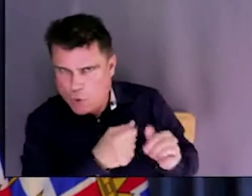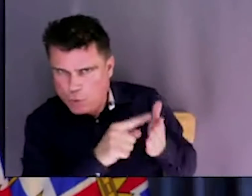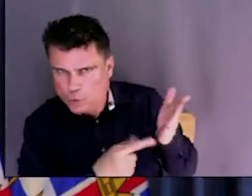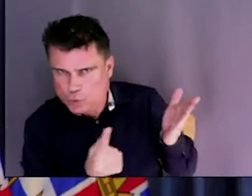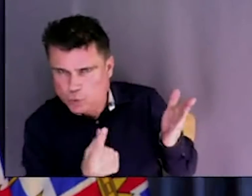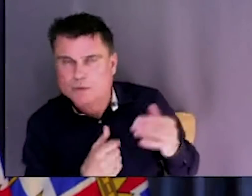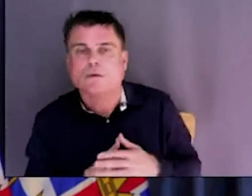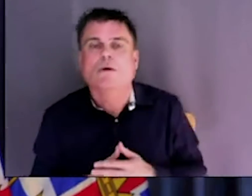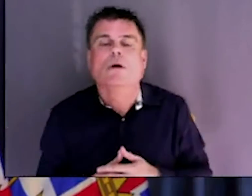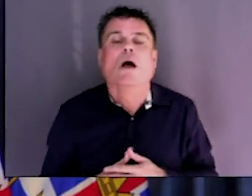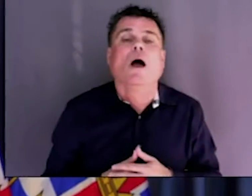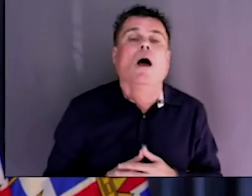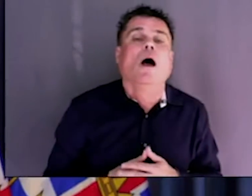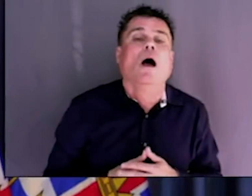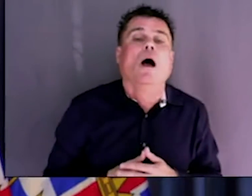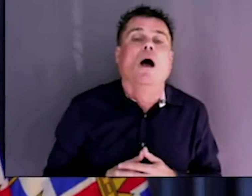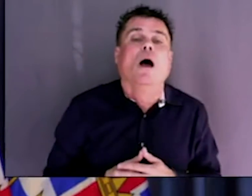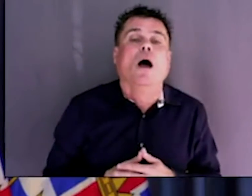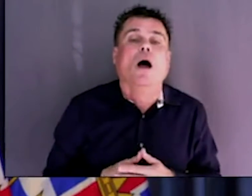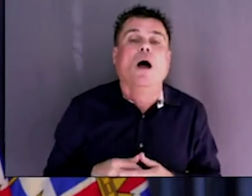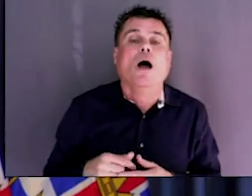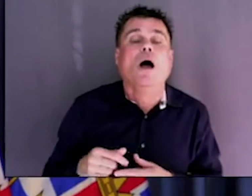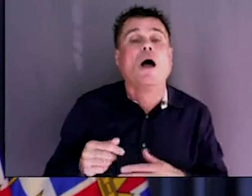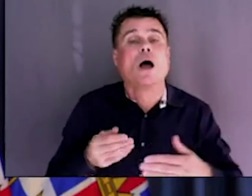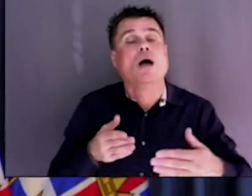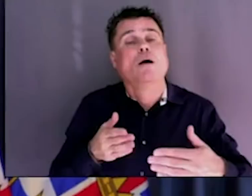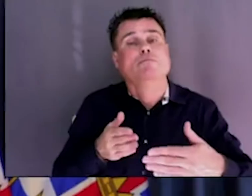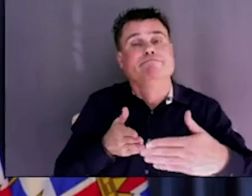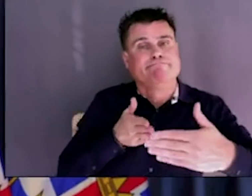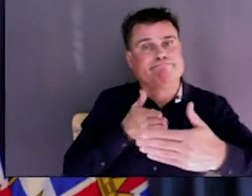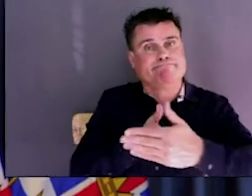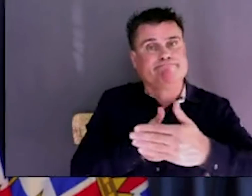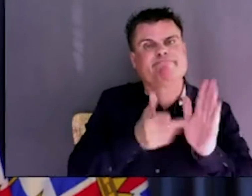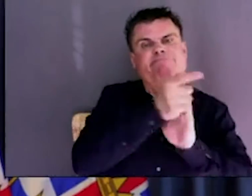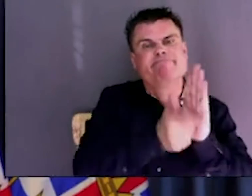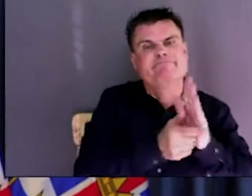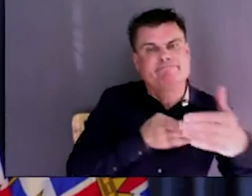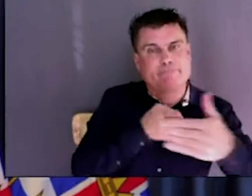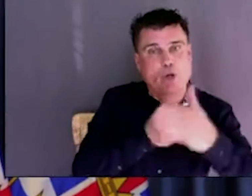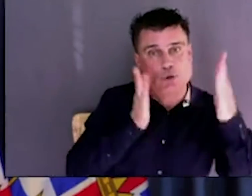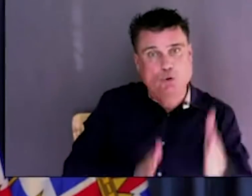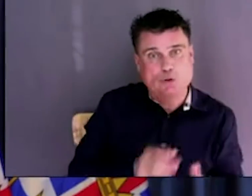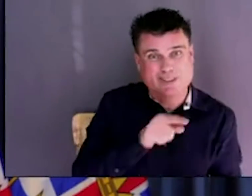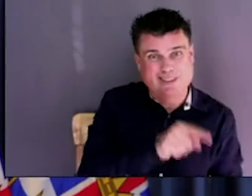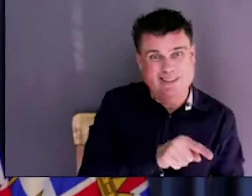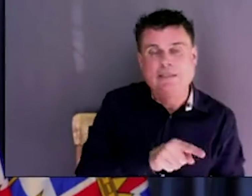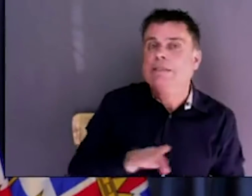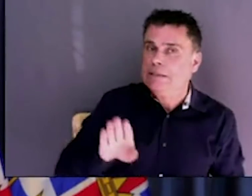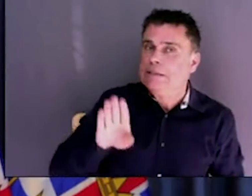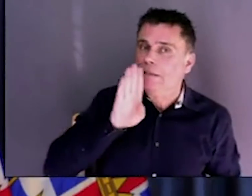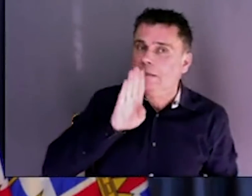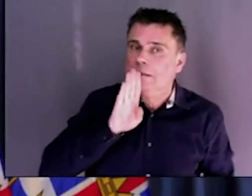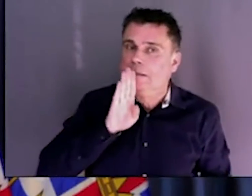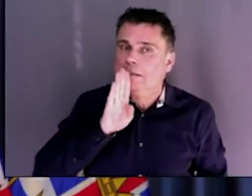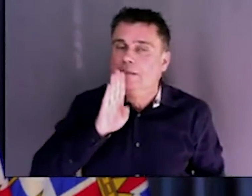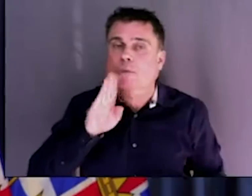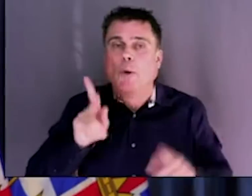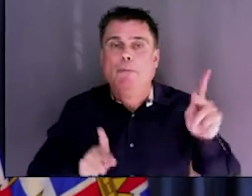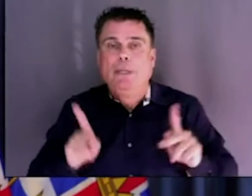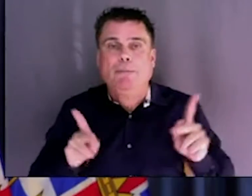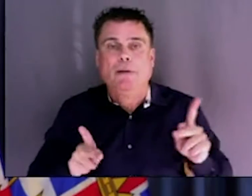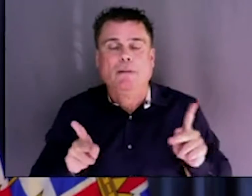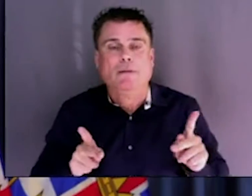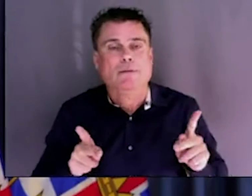and I have talked about in the past. It's something that's very frustrating for individuals who find themselves with a special prosecutor